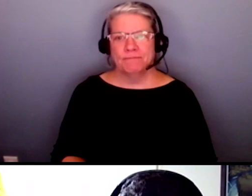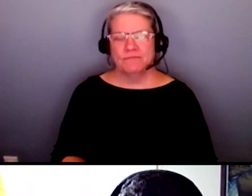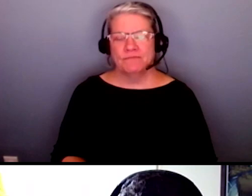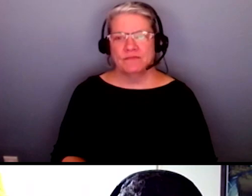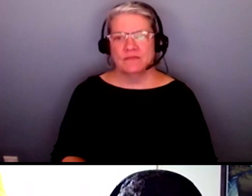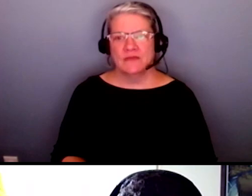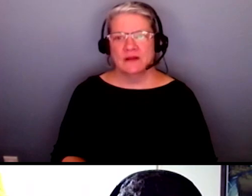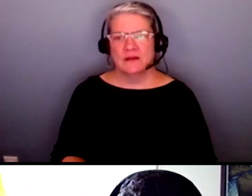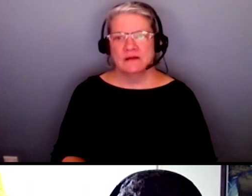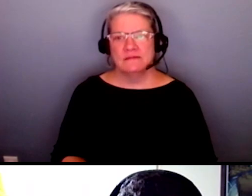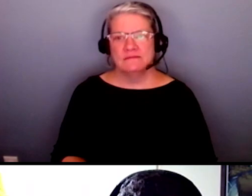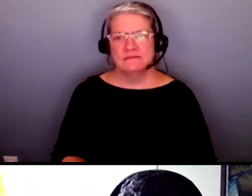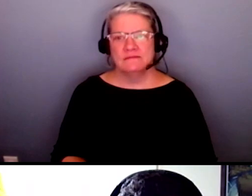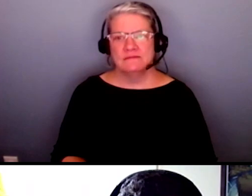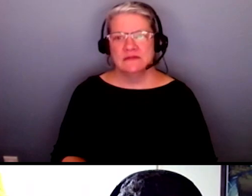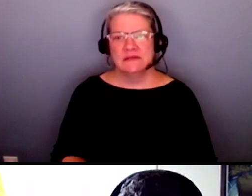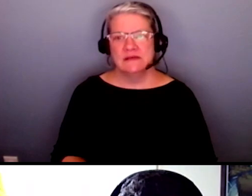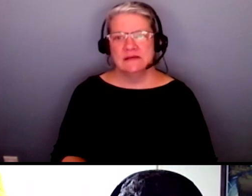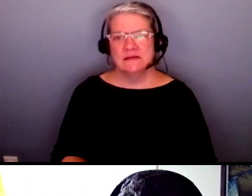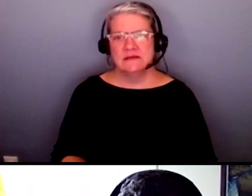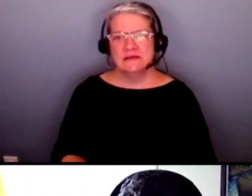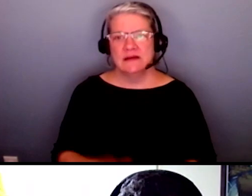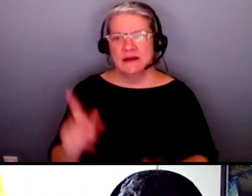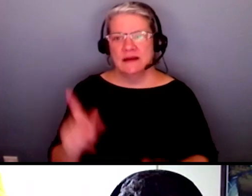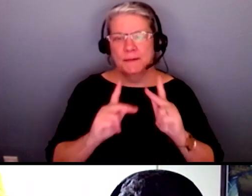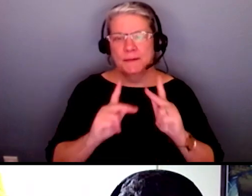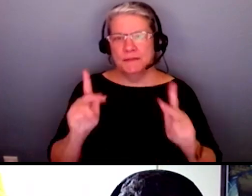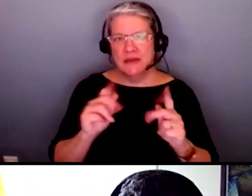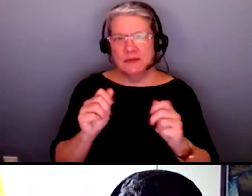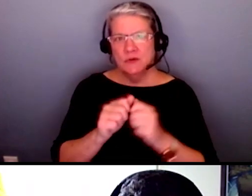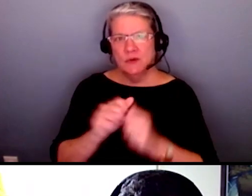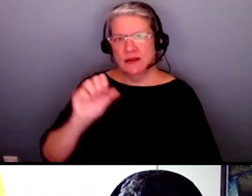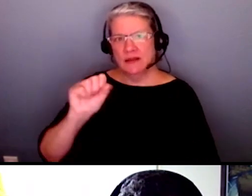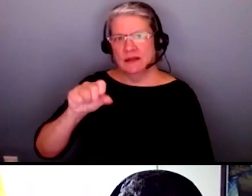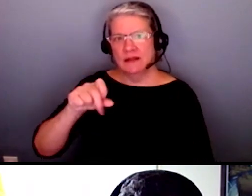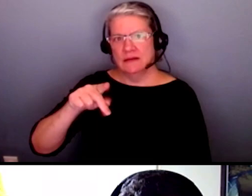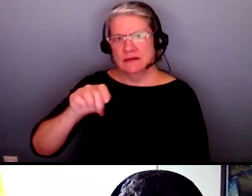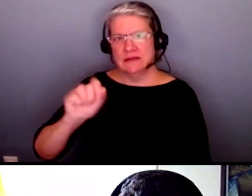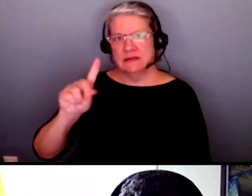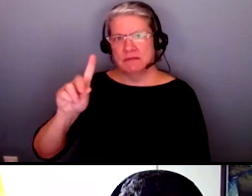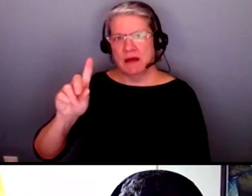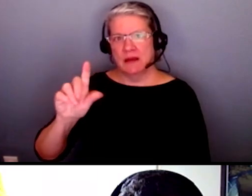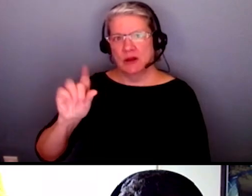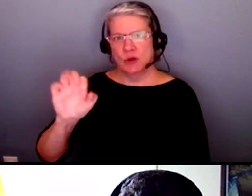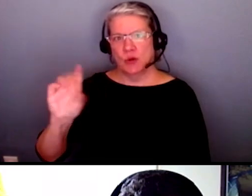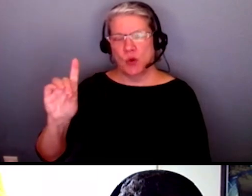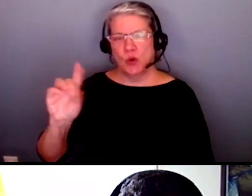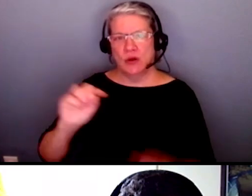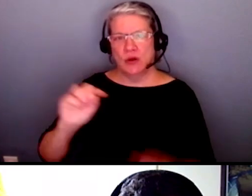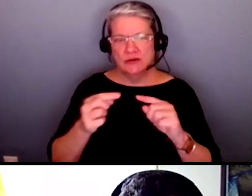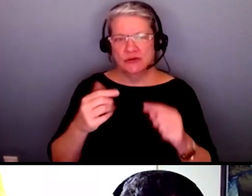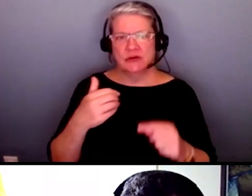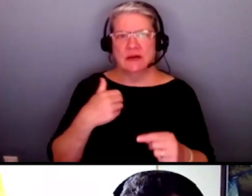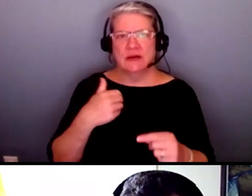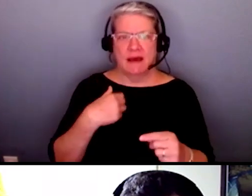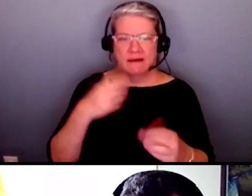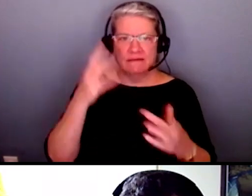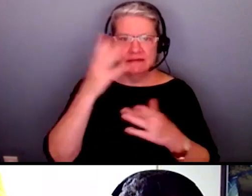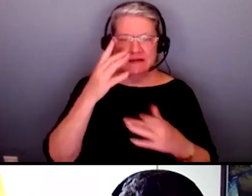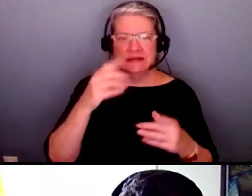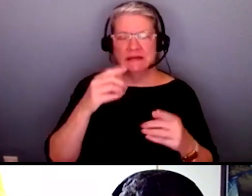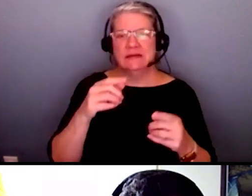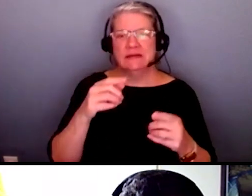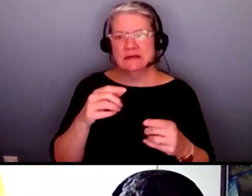um people who have spinal cord injuries can have this condition called dysreflexia which is something that makes